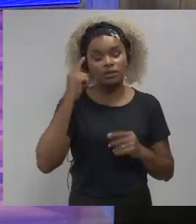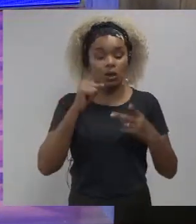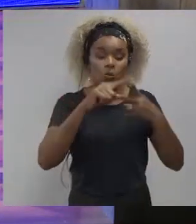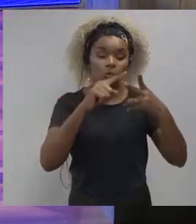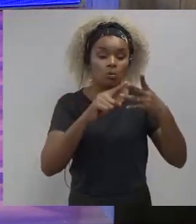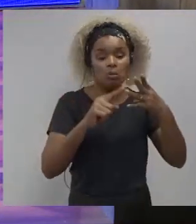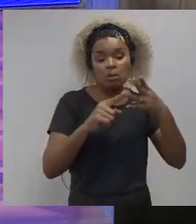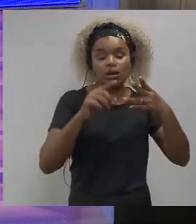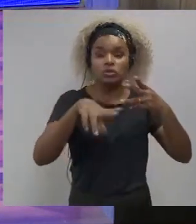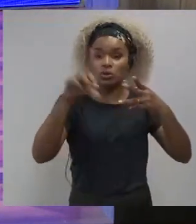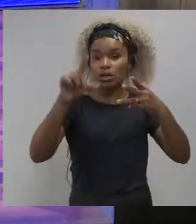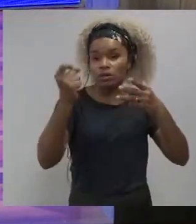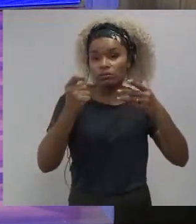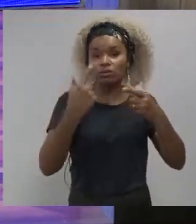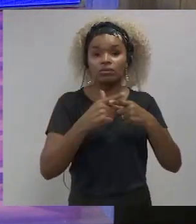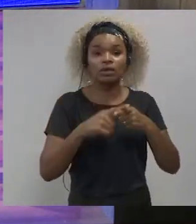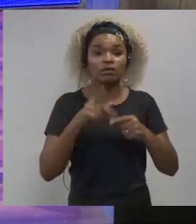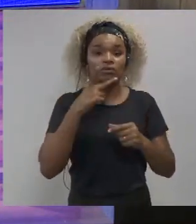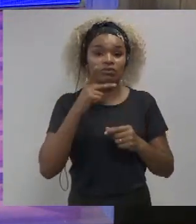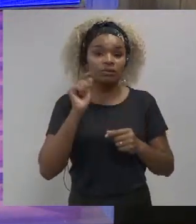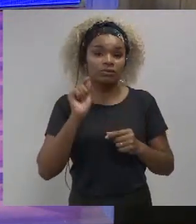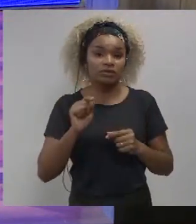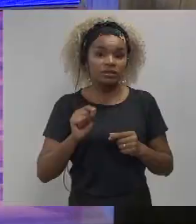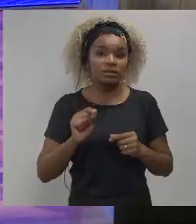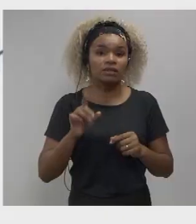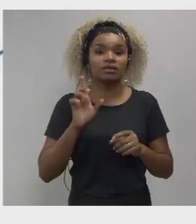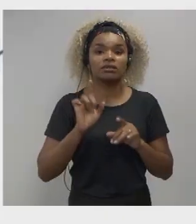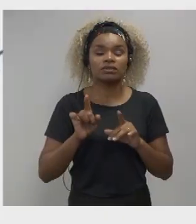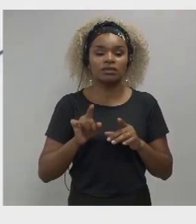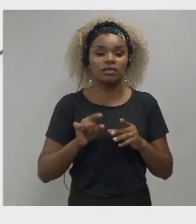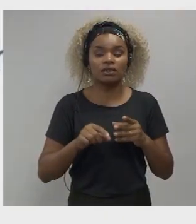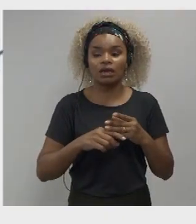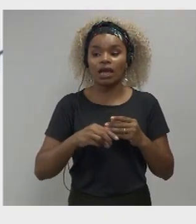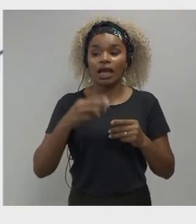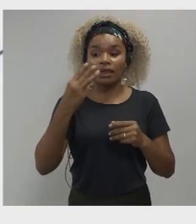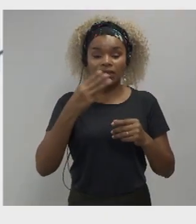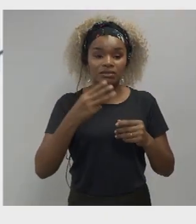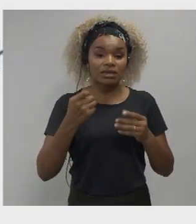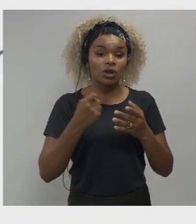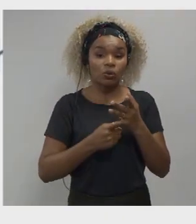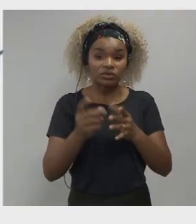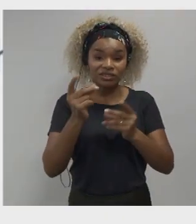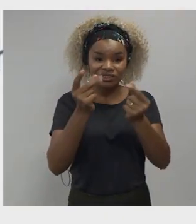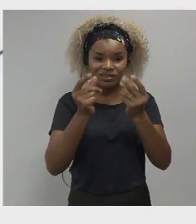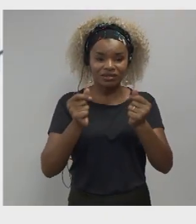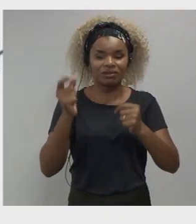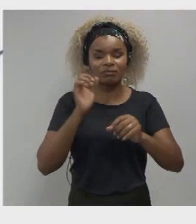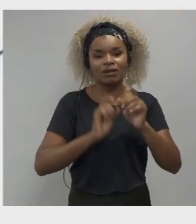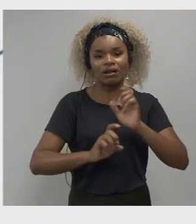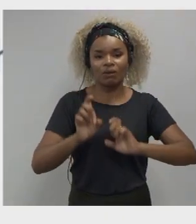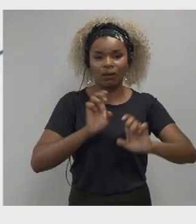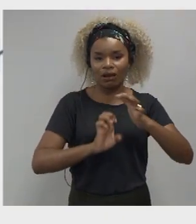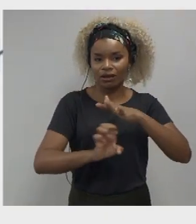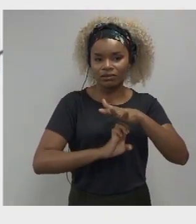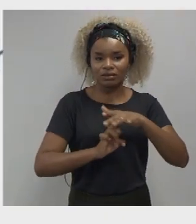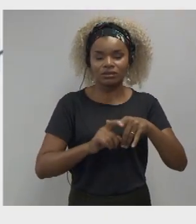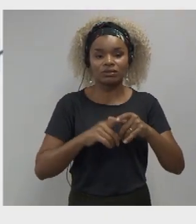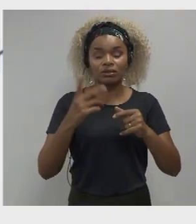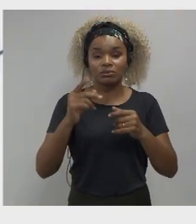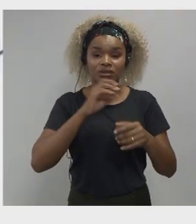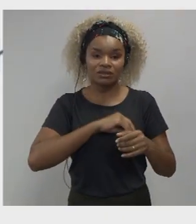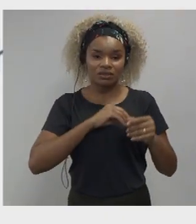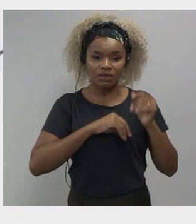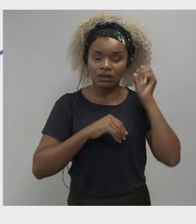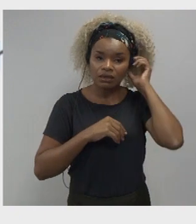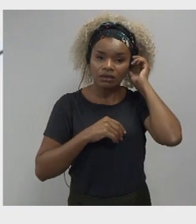because I'm going to say given three costs money in your organization and you're already paying salaries of the